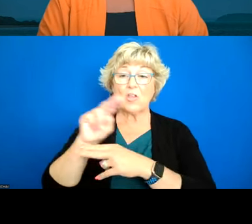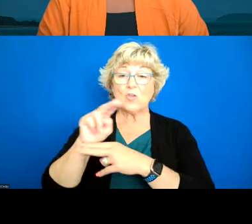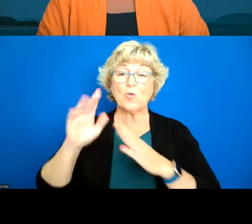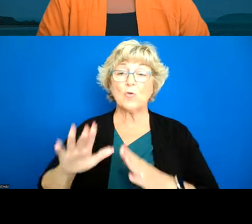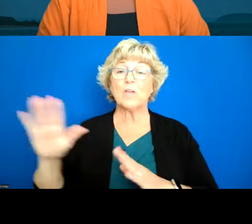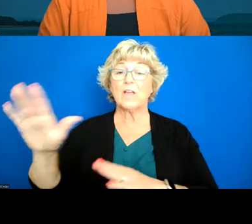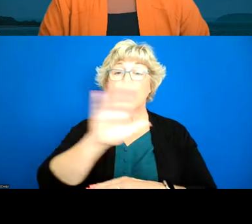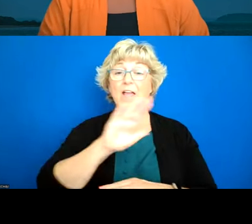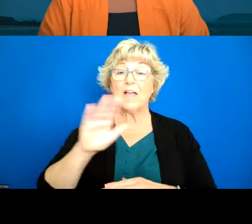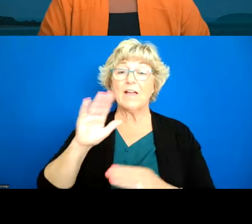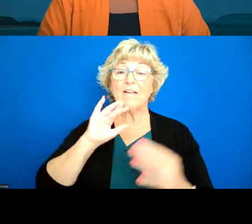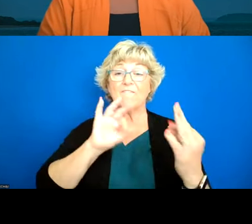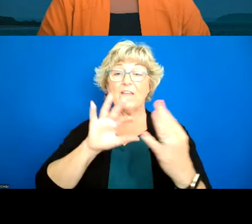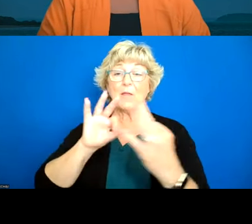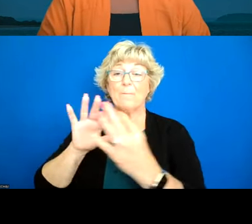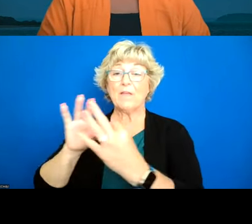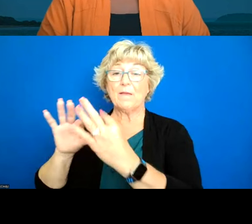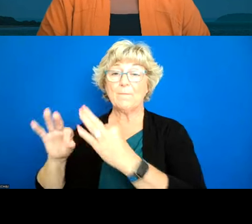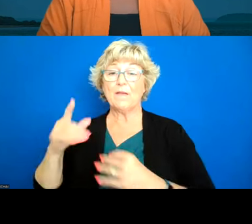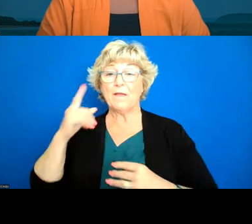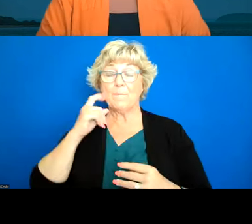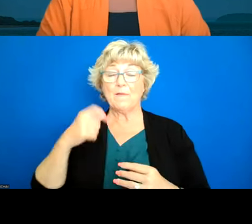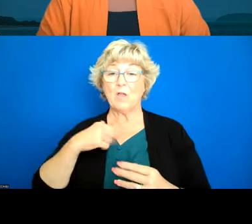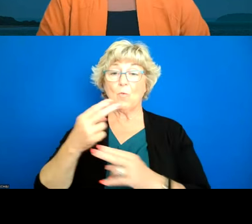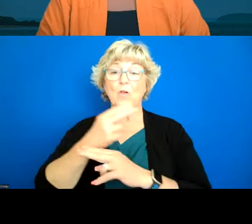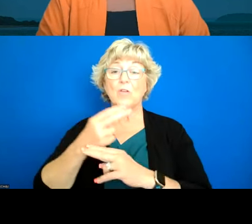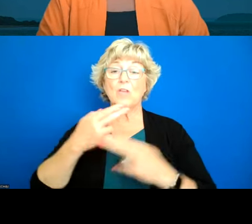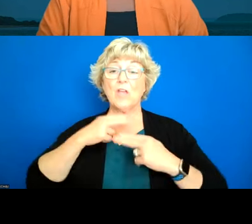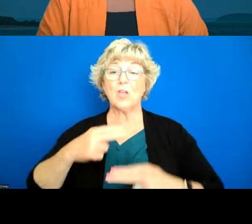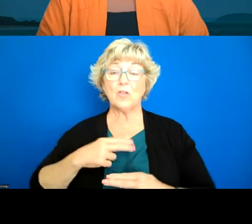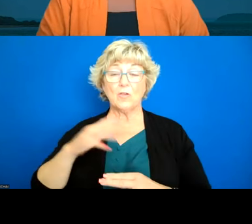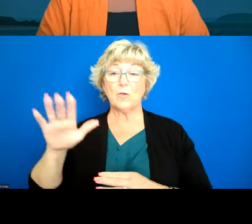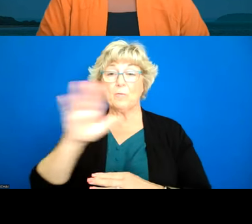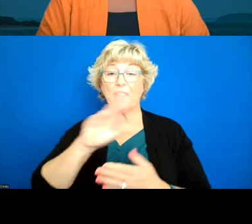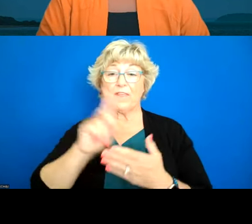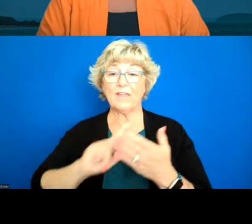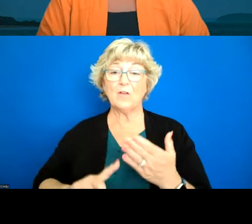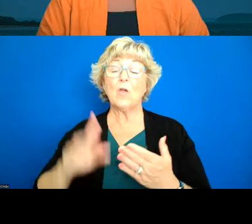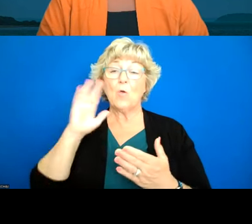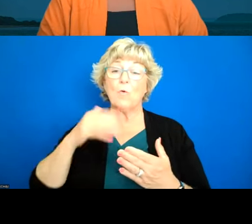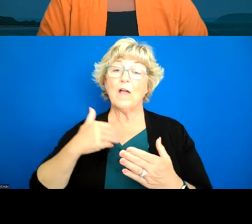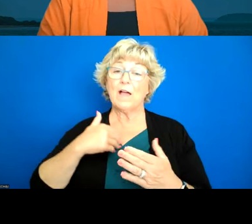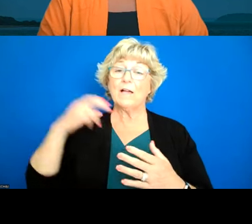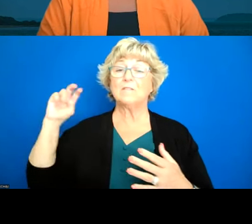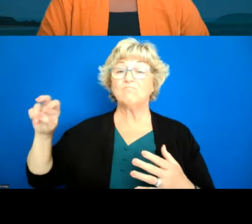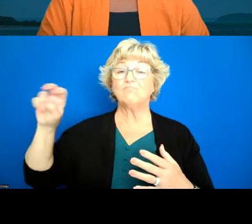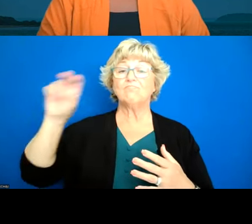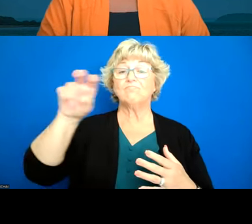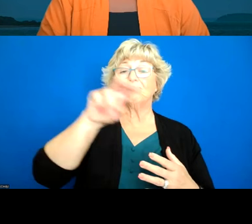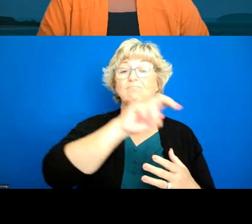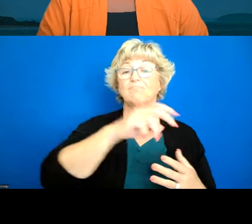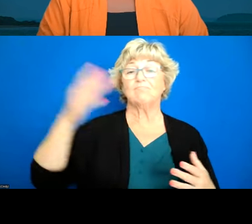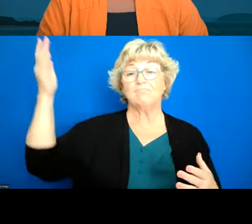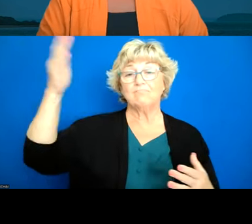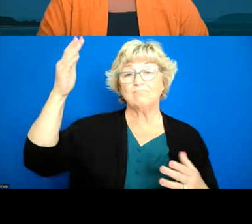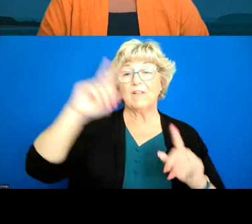since we are you're operating through human-centered design we will continue to have road shows continue to partner and collaborate with